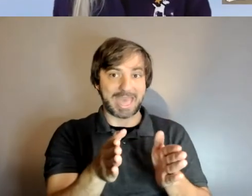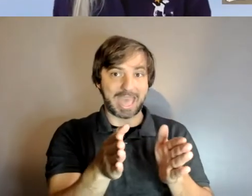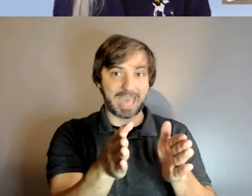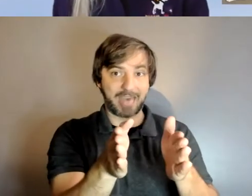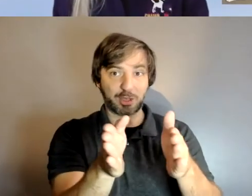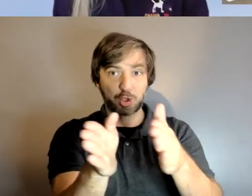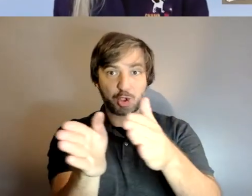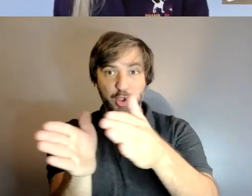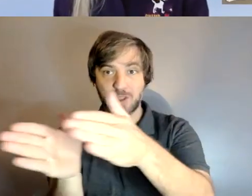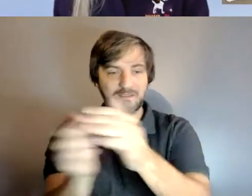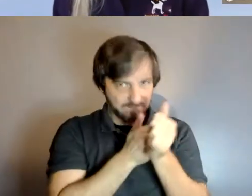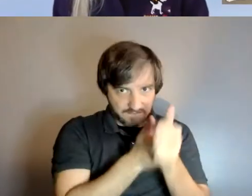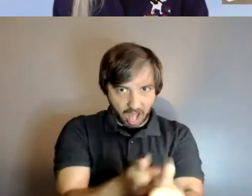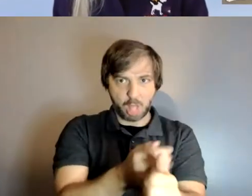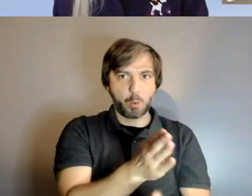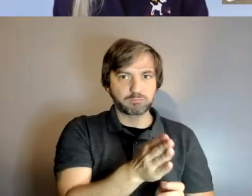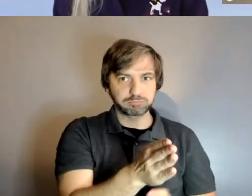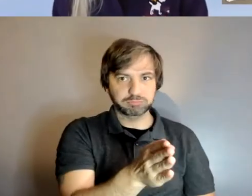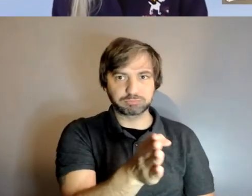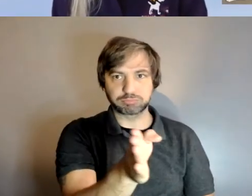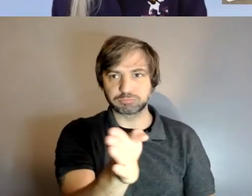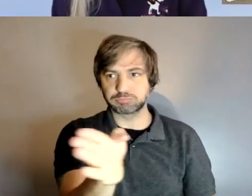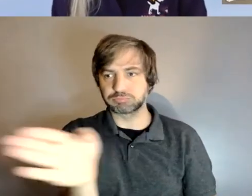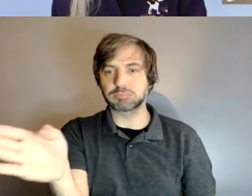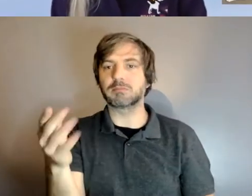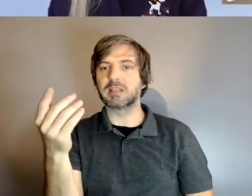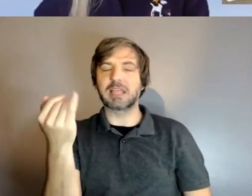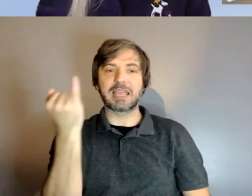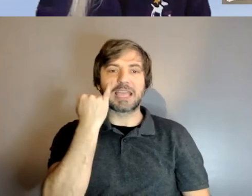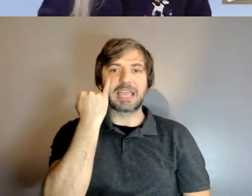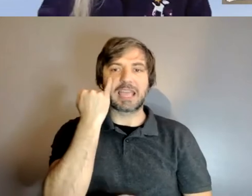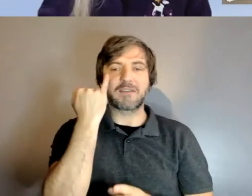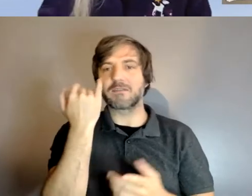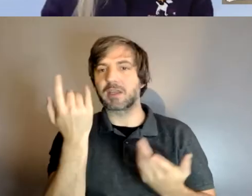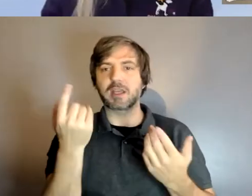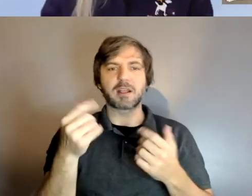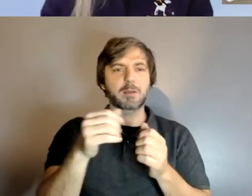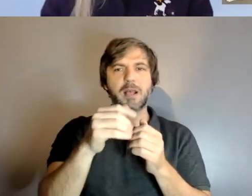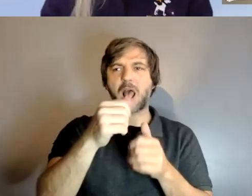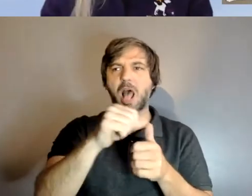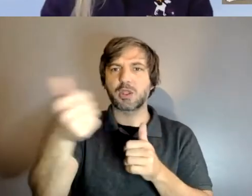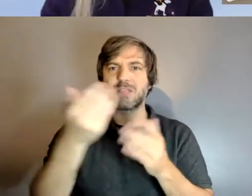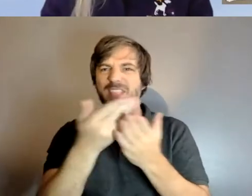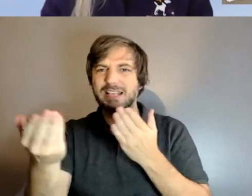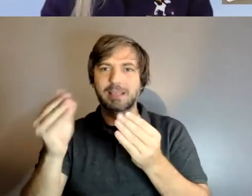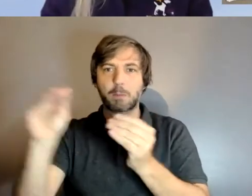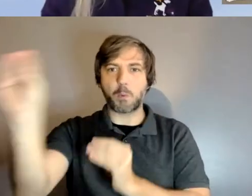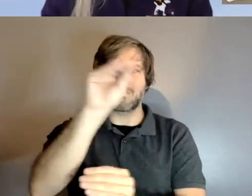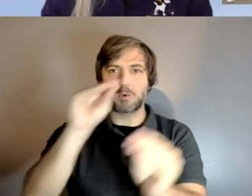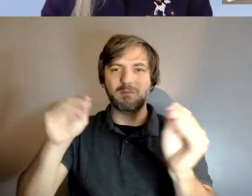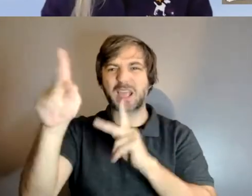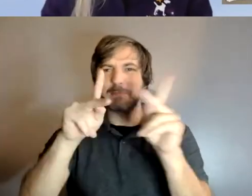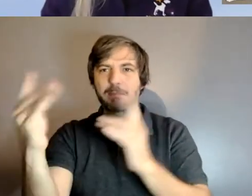if there was something um like moving elements that that warrants my attention he would send us to stop for a second